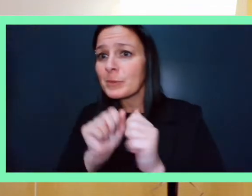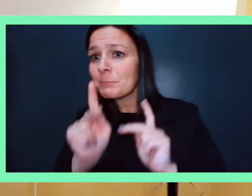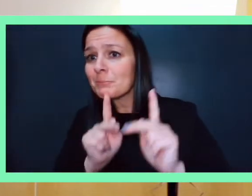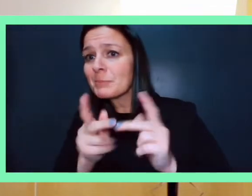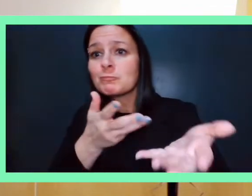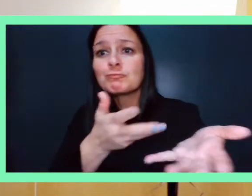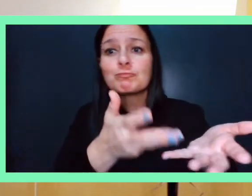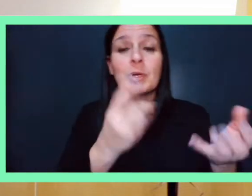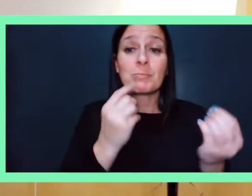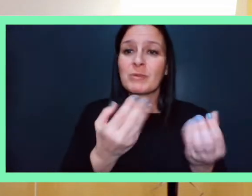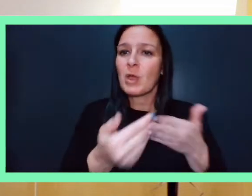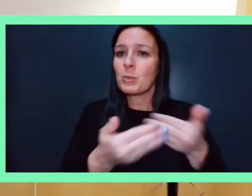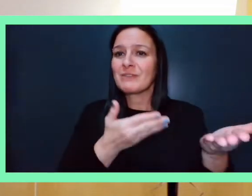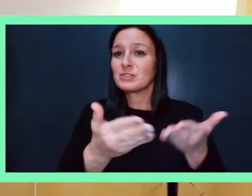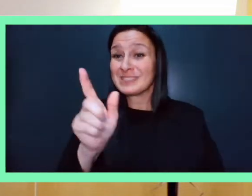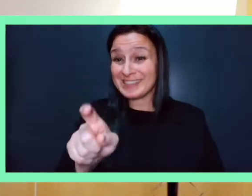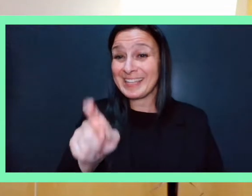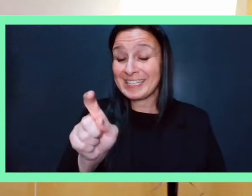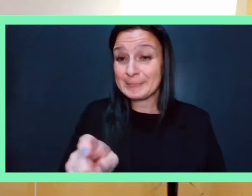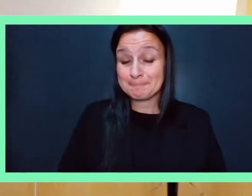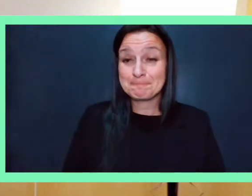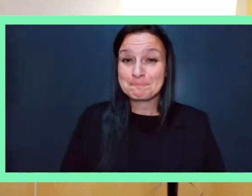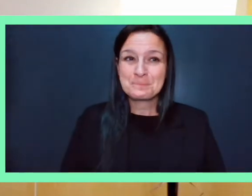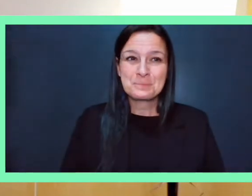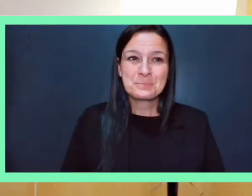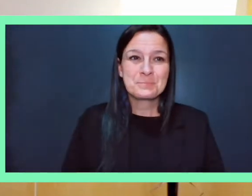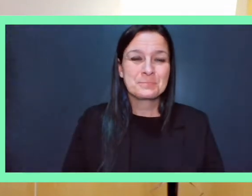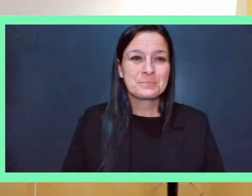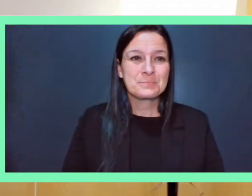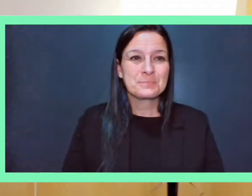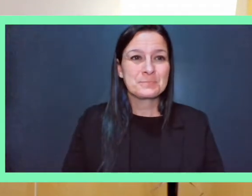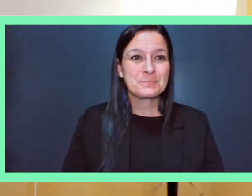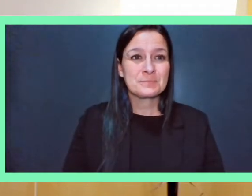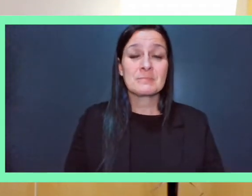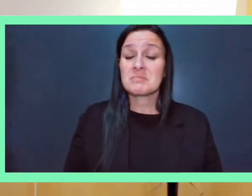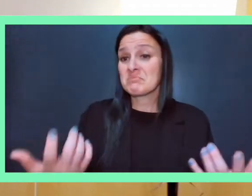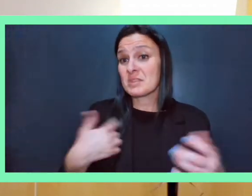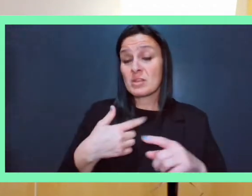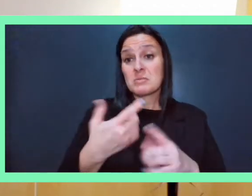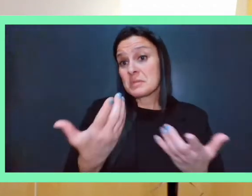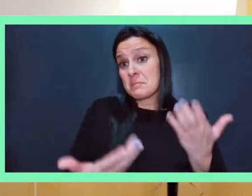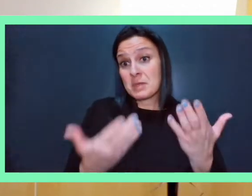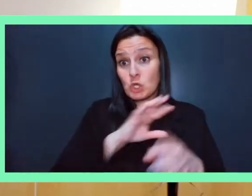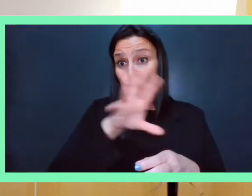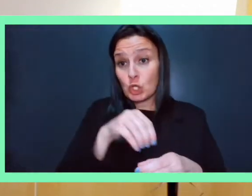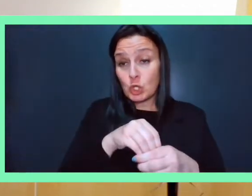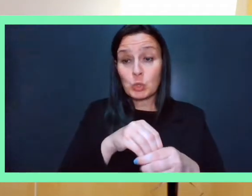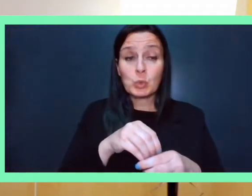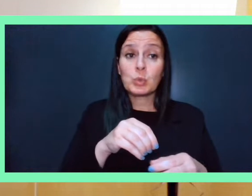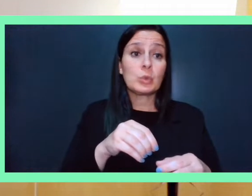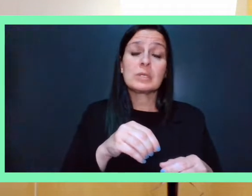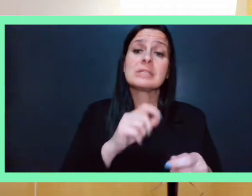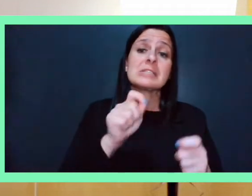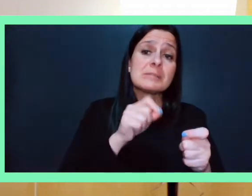we service them. We meet them where they are and we service them with whatever services that may need to be rendered from maybe that services